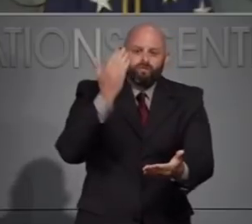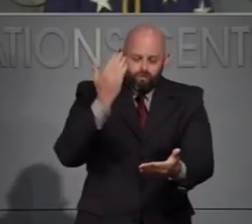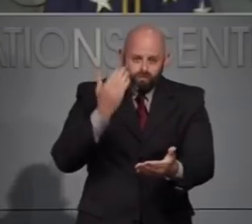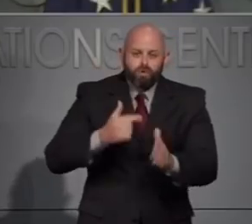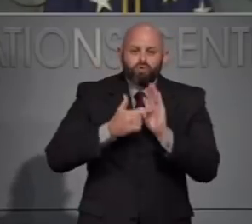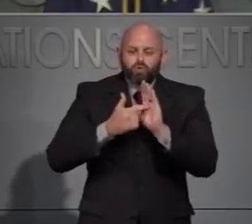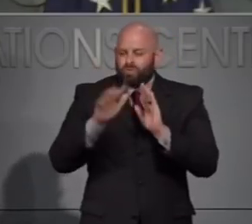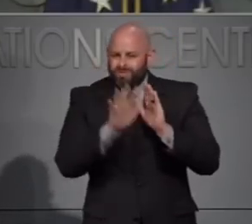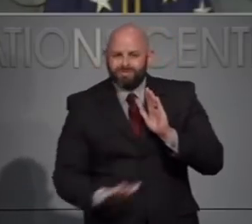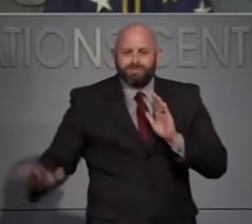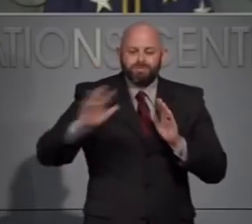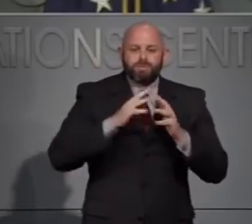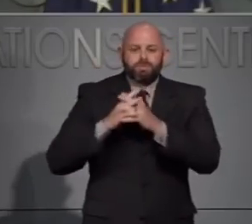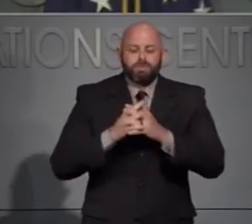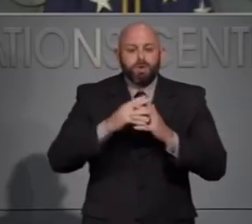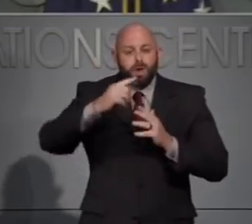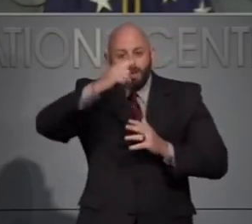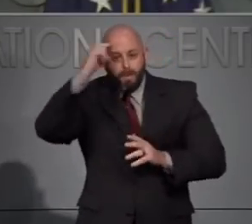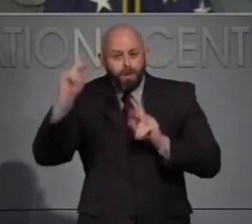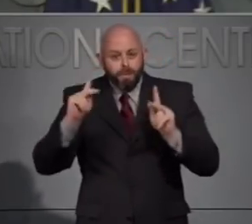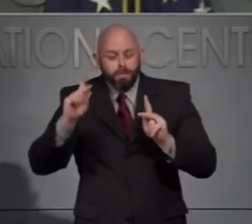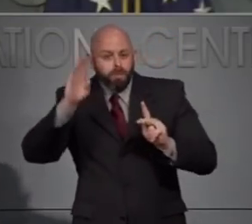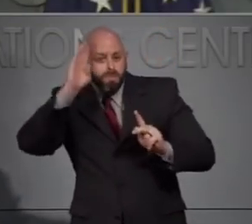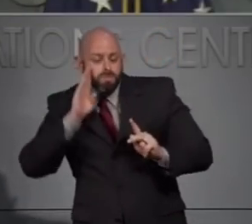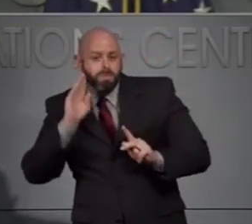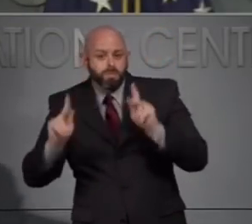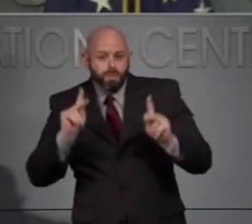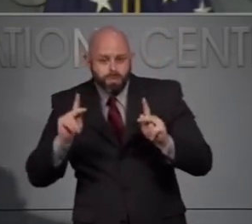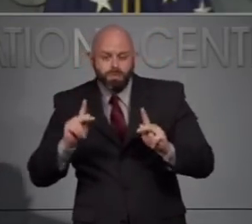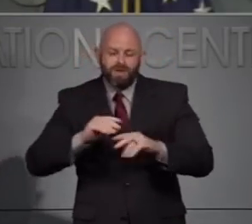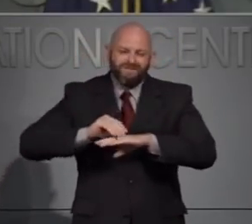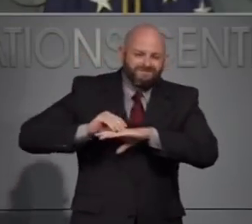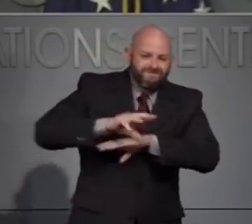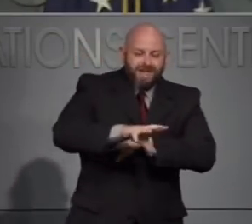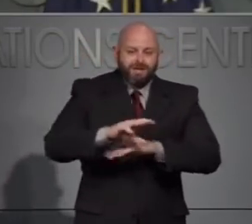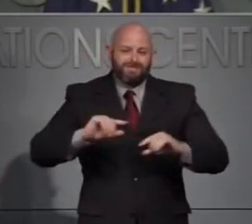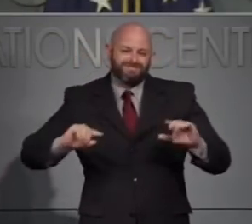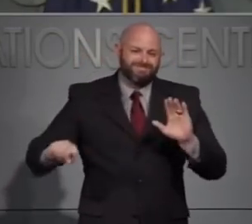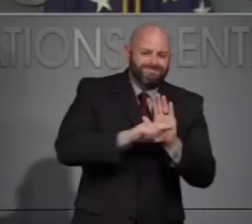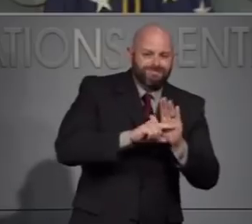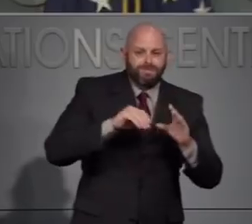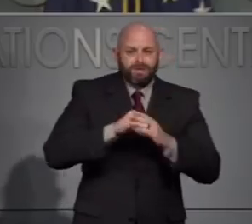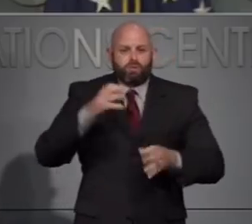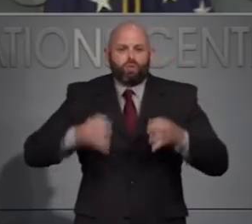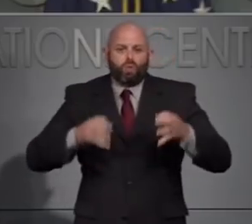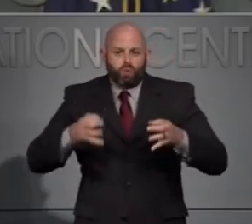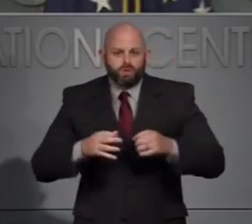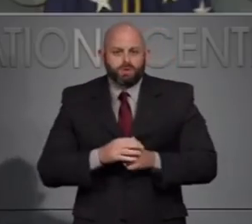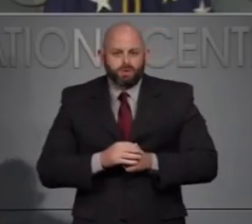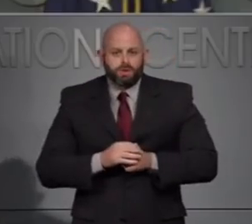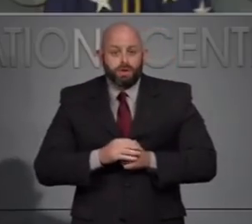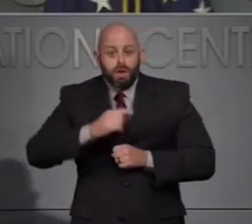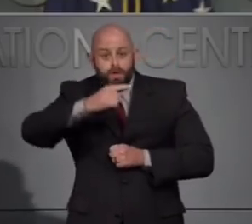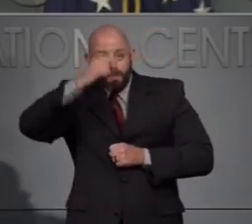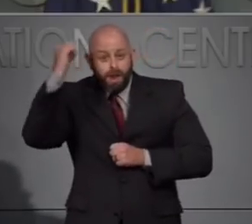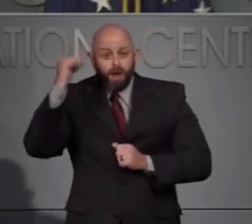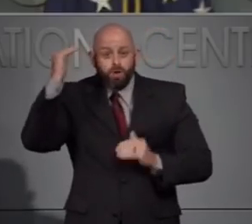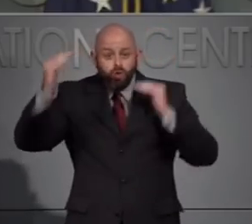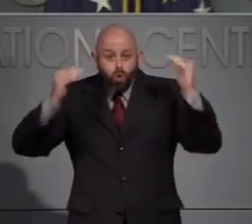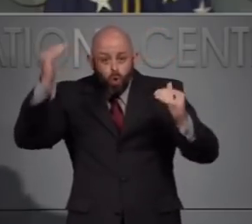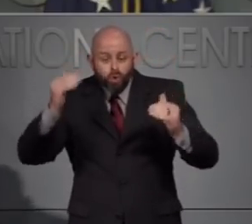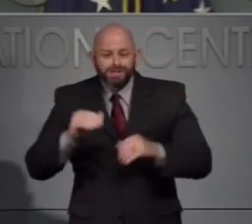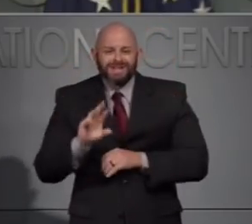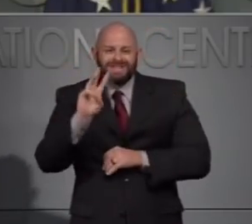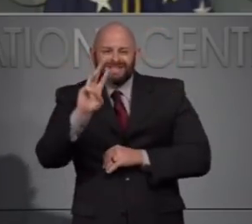are disproportionately affected at all stages of the criminal justice system. Black adults are almost six